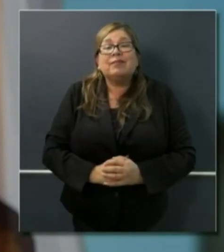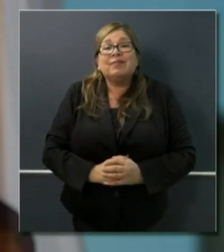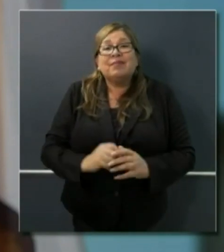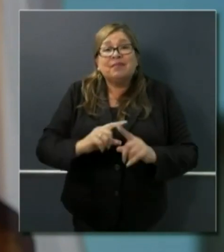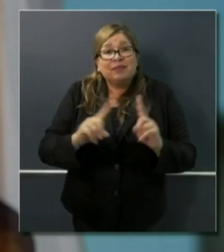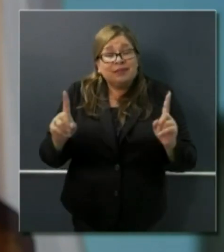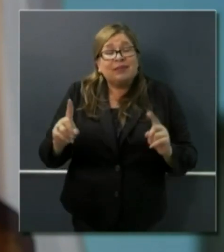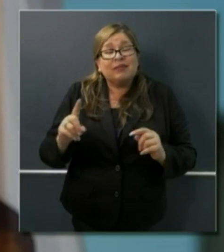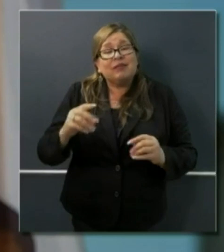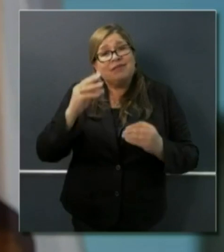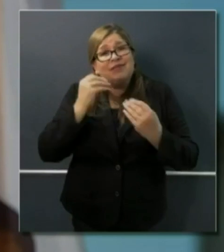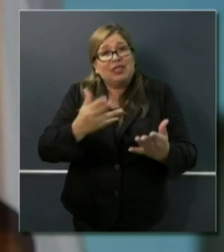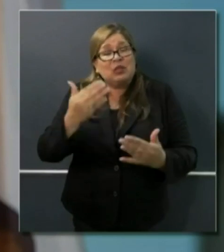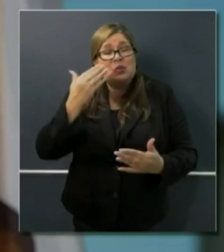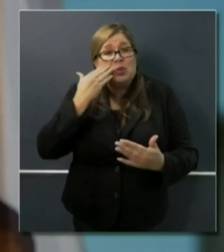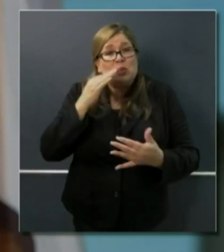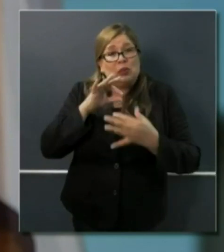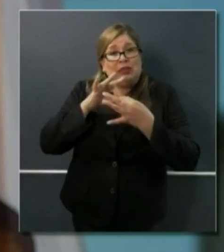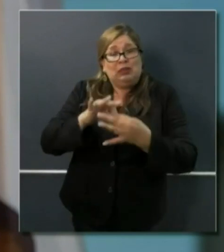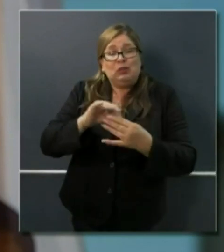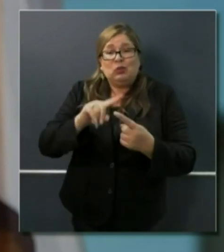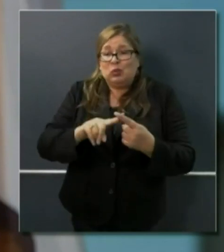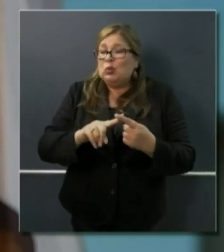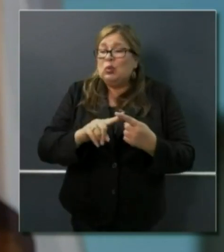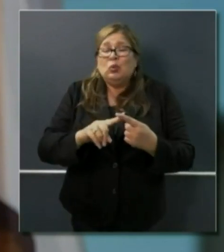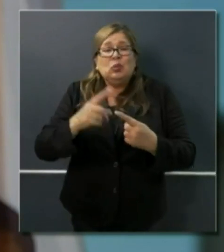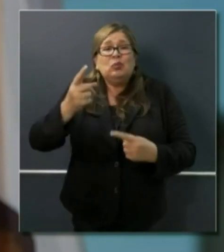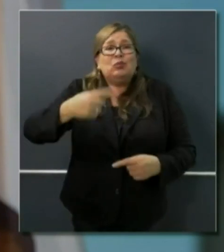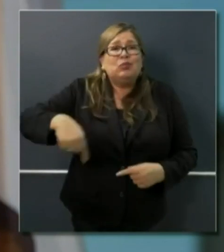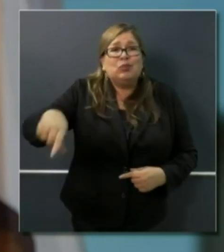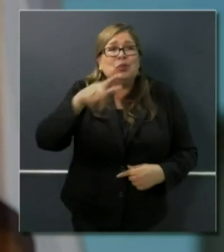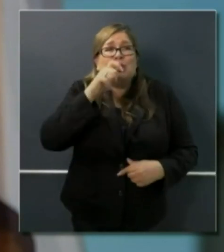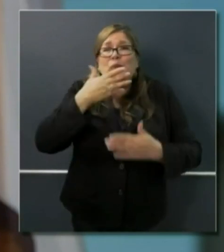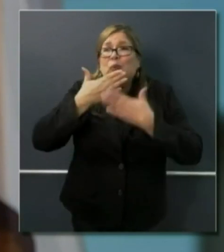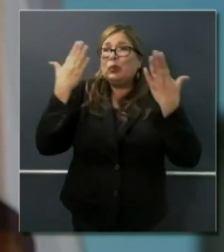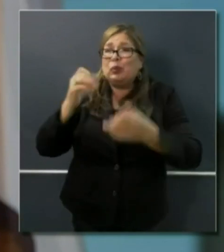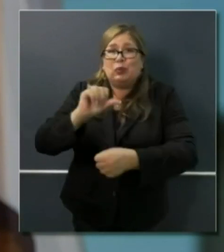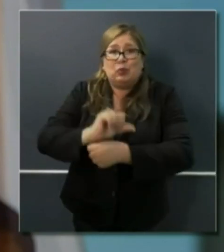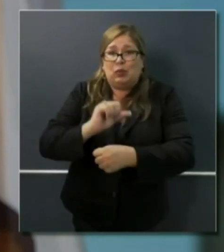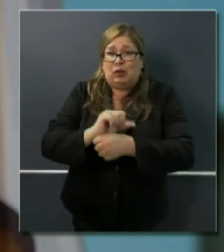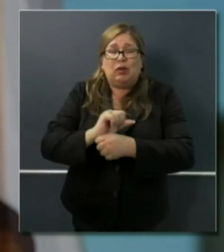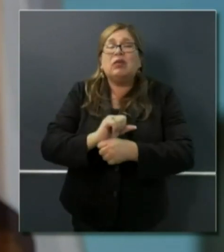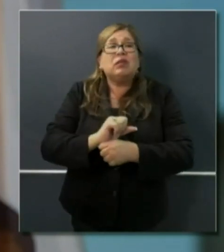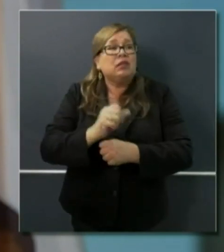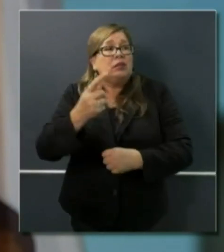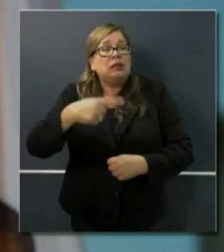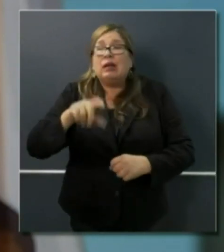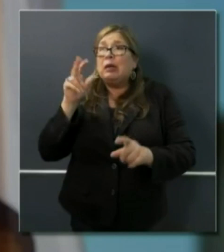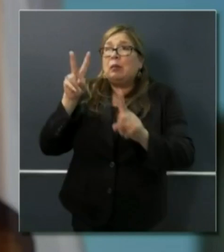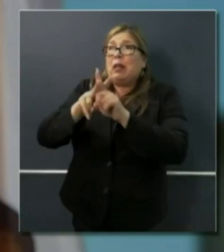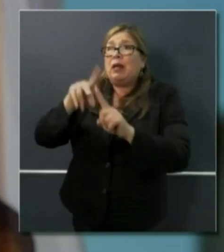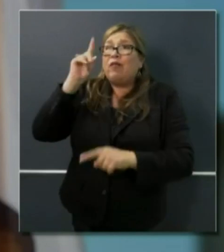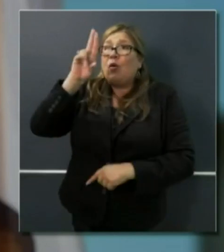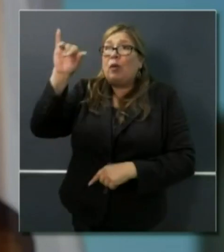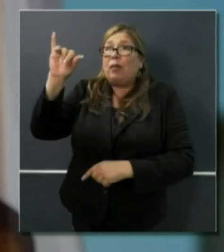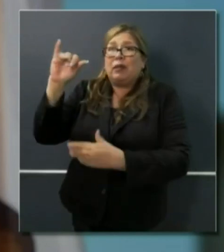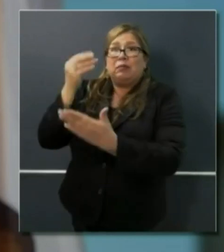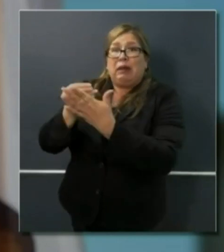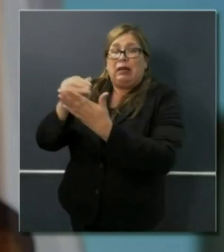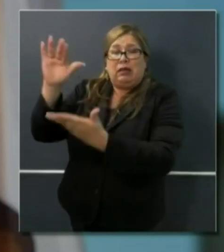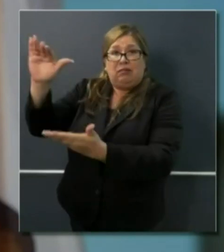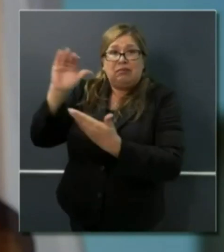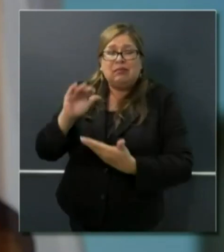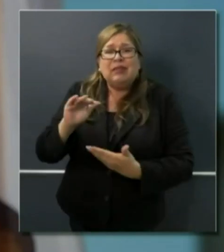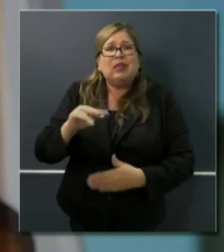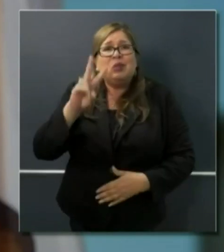were just a few weeks ago. As it relates to unemployment claims, just in the last four weeks, 2.7 million Californians